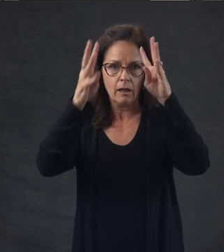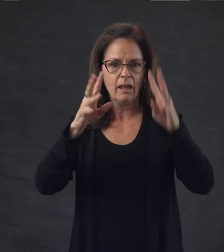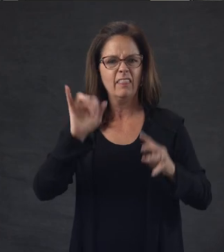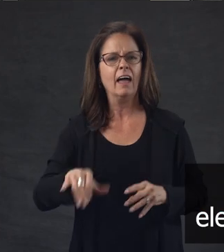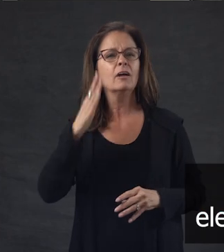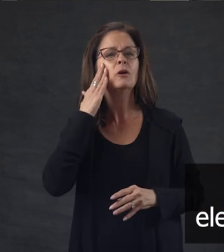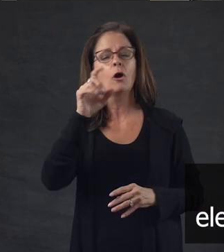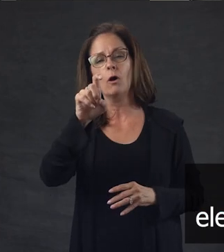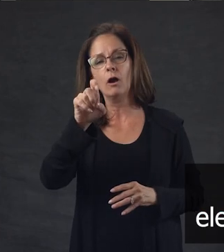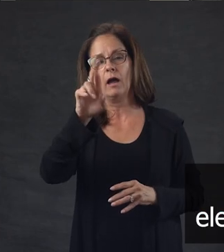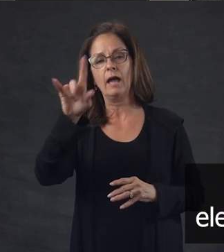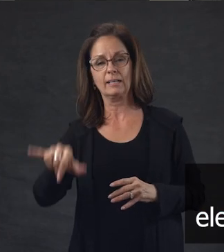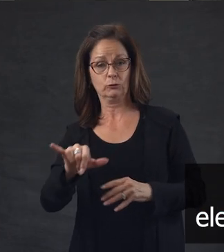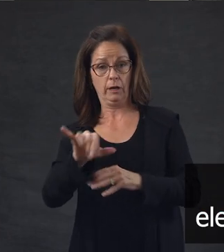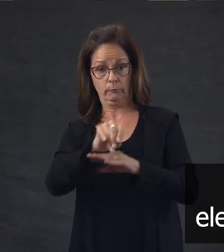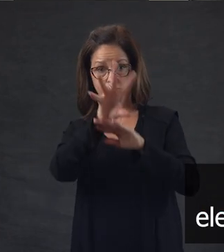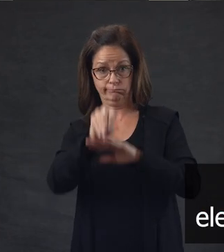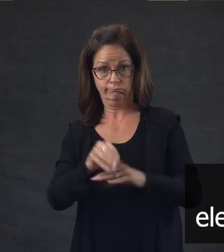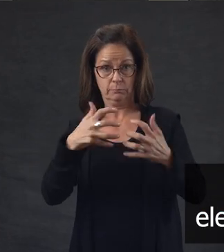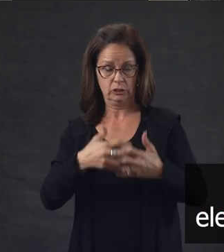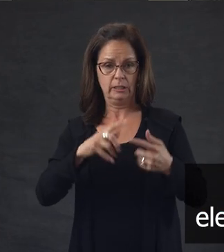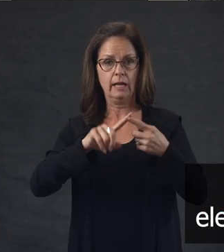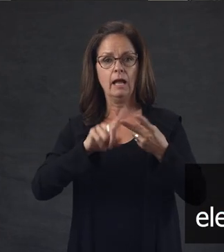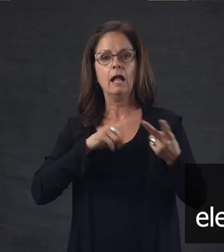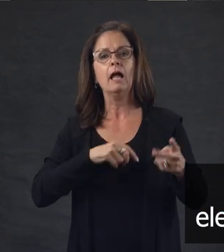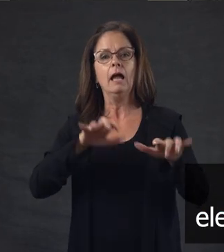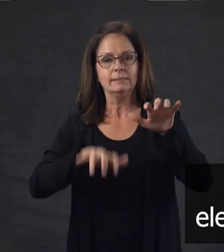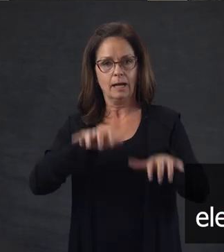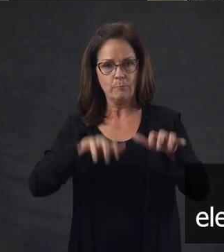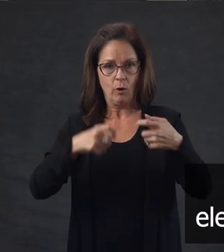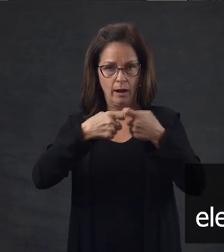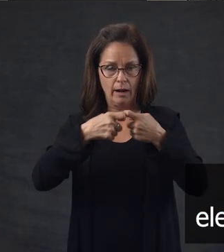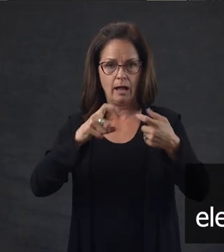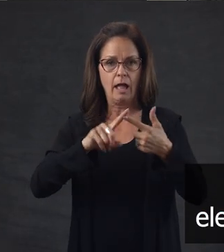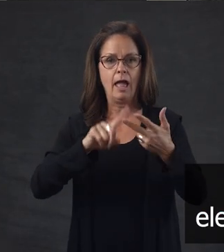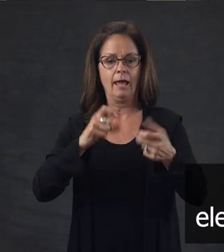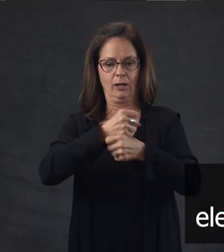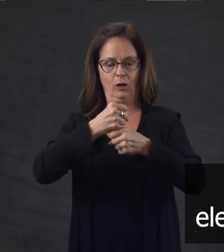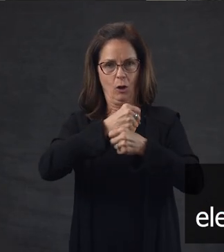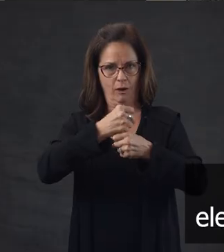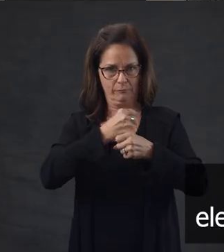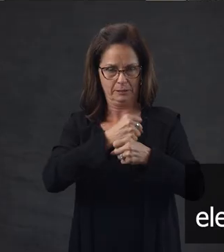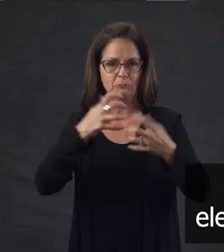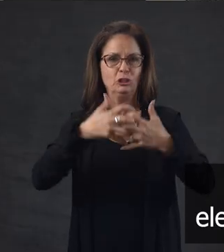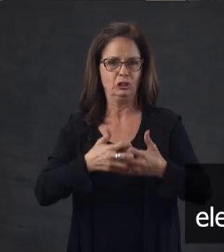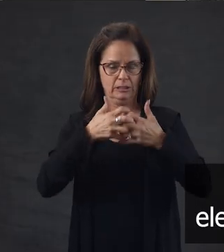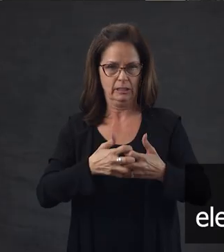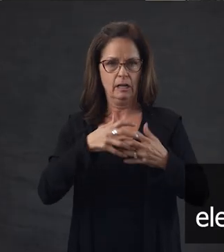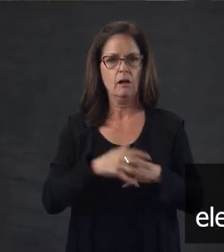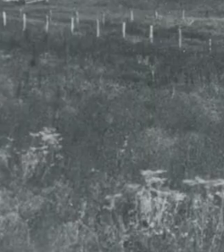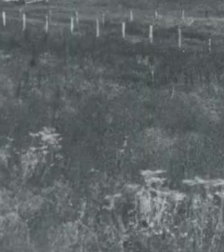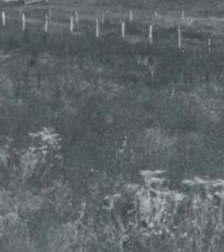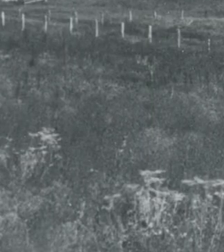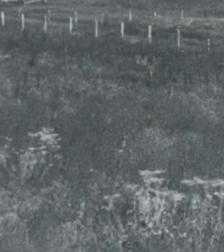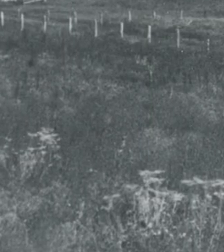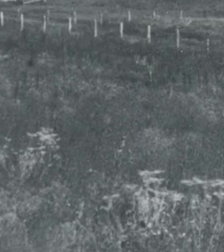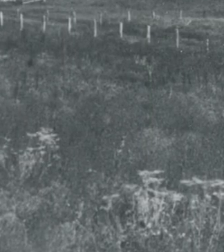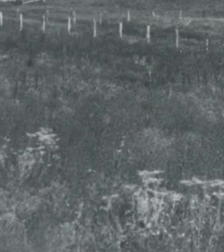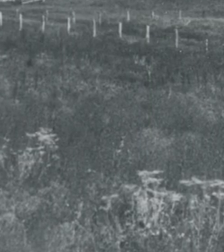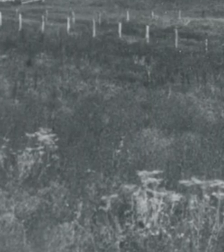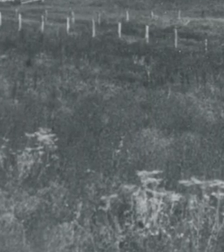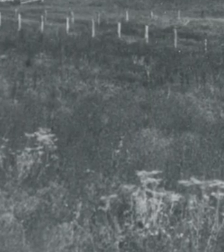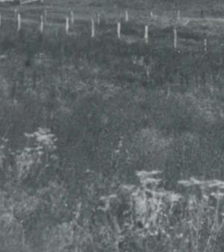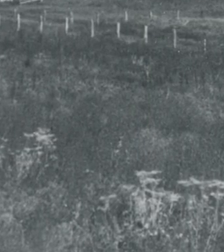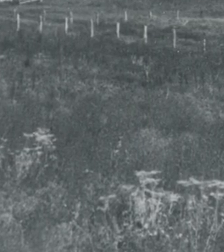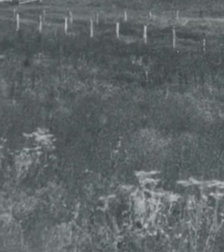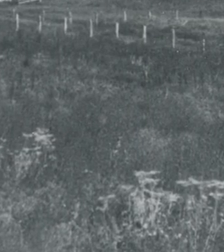first time included an x-ray machine. Magazine cover, Scientific American. Electric typewriter and coffee maker. Panoramic photo, CSDB